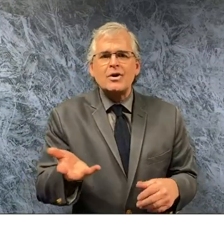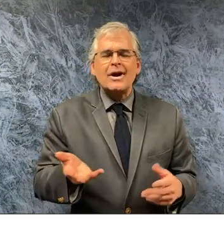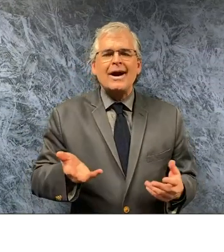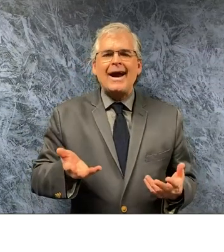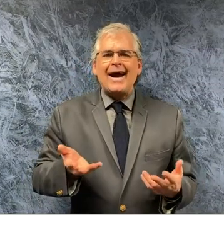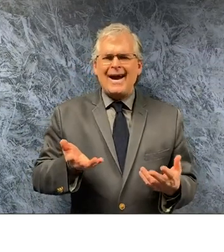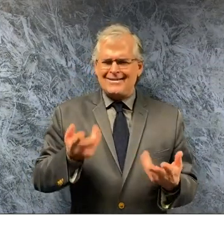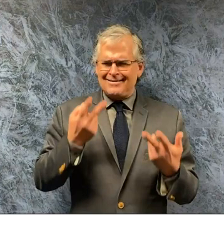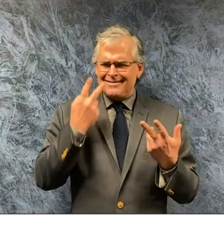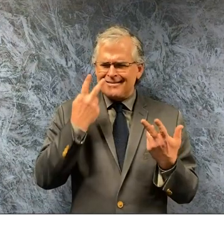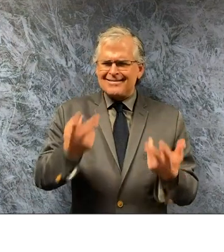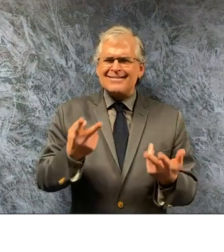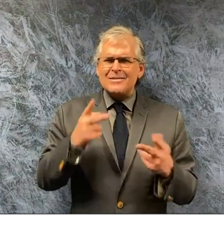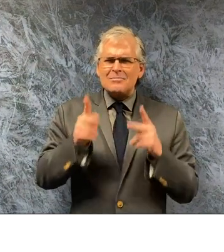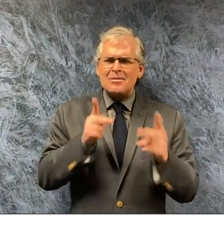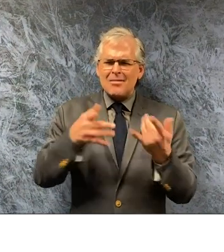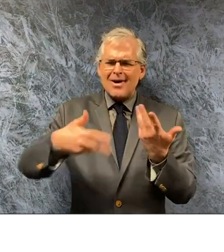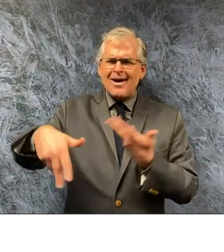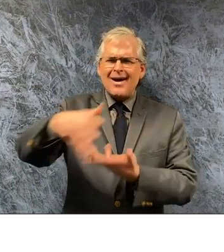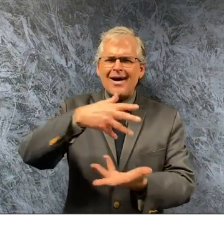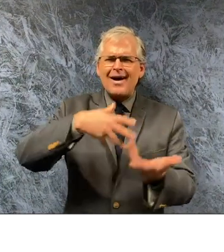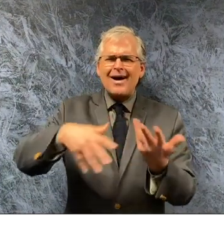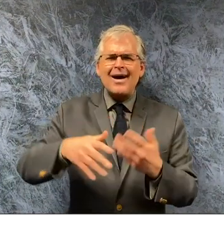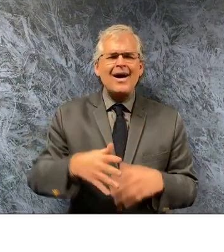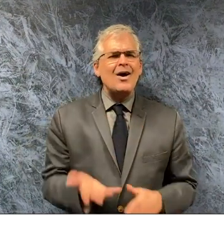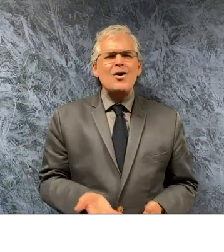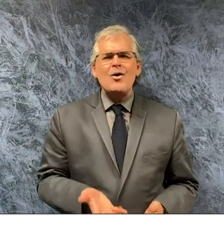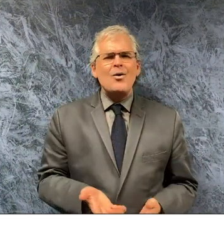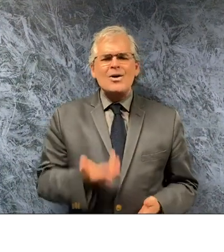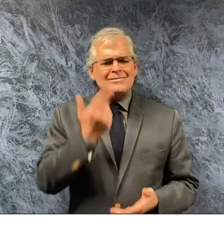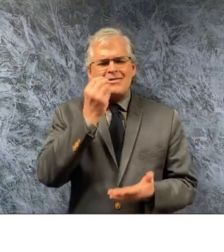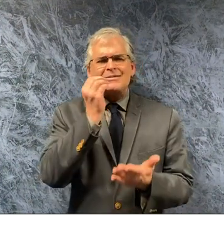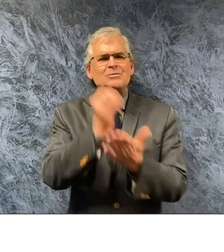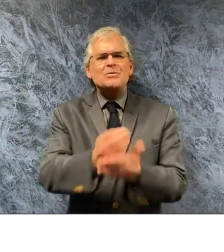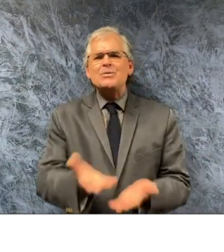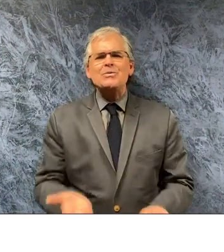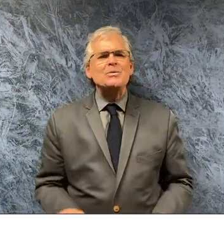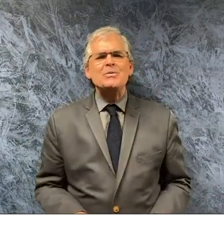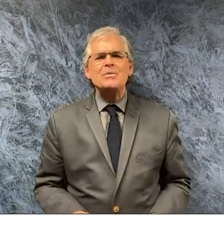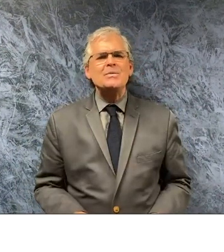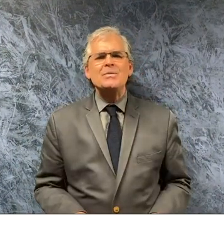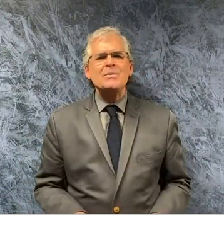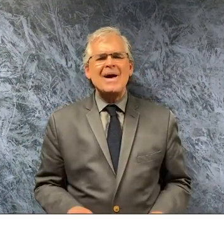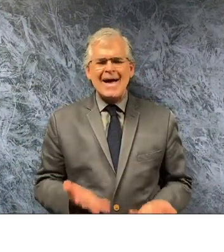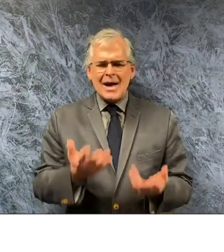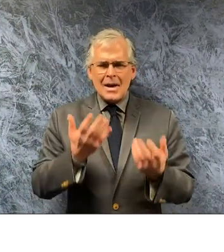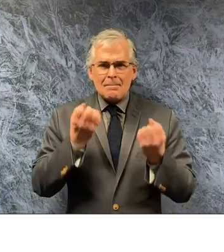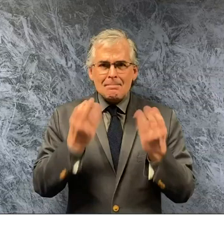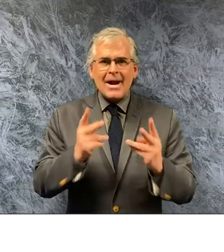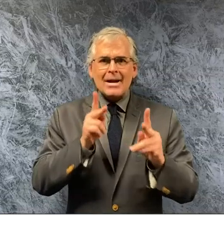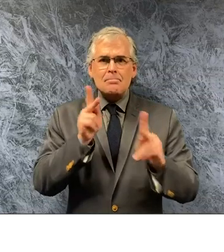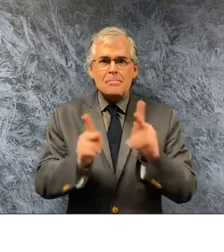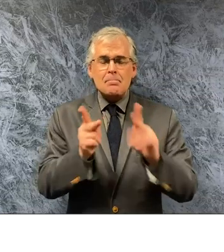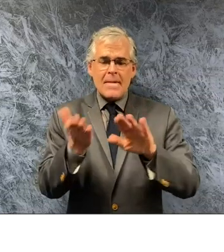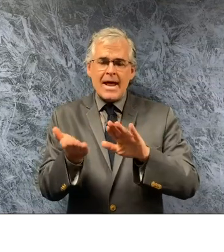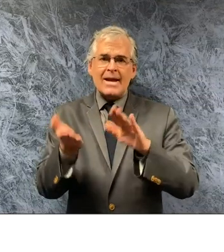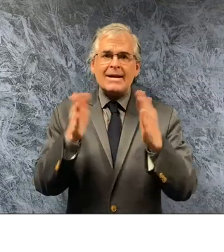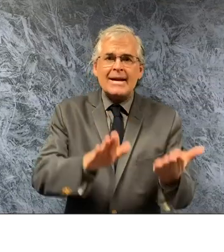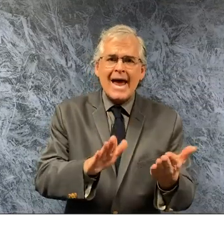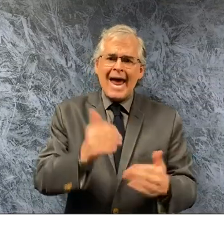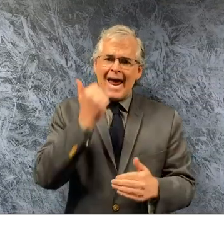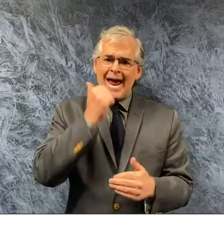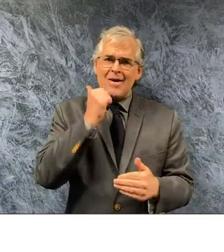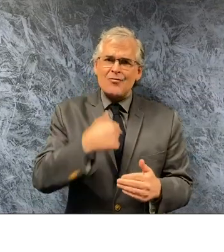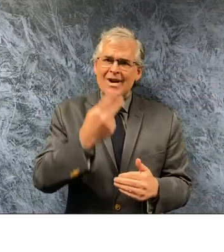this is serious people are dying every day i see the total and my chief of staff we're walking